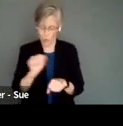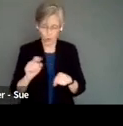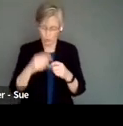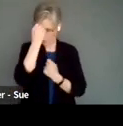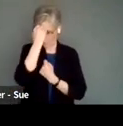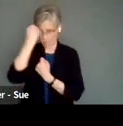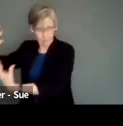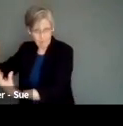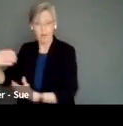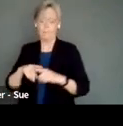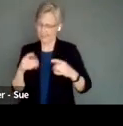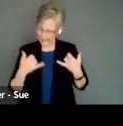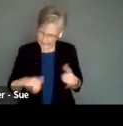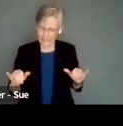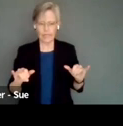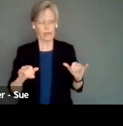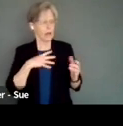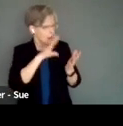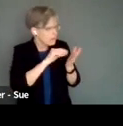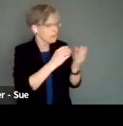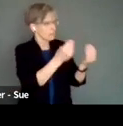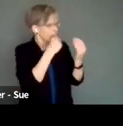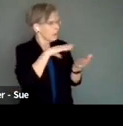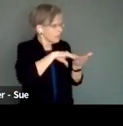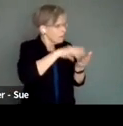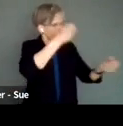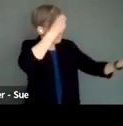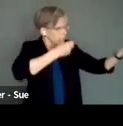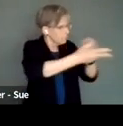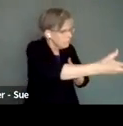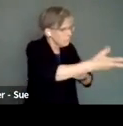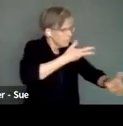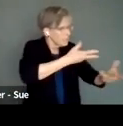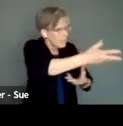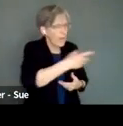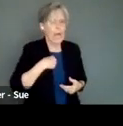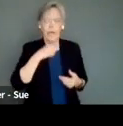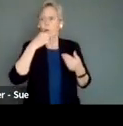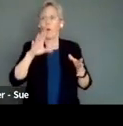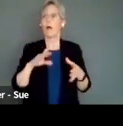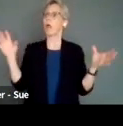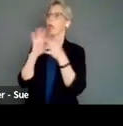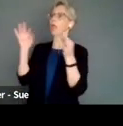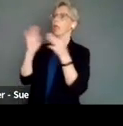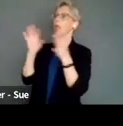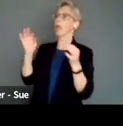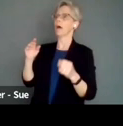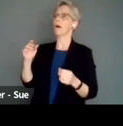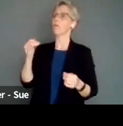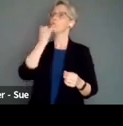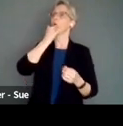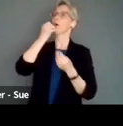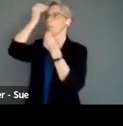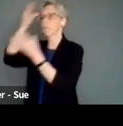and during that time I've received a lot of teachings. There's been a lot of knowledge exchange. I don't want to misrepresent any of those teachings. So